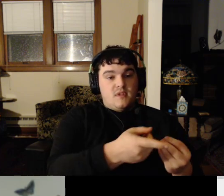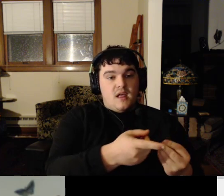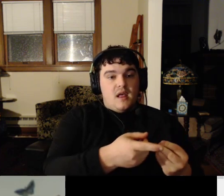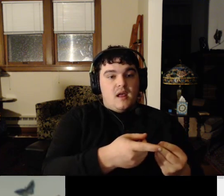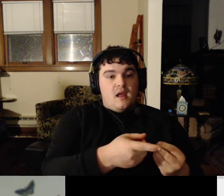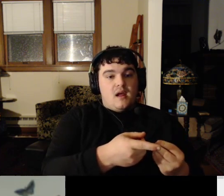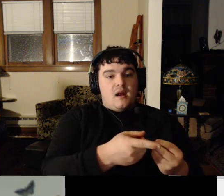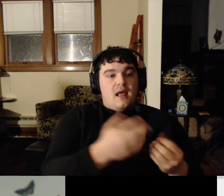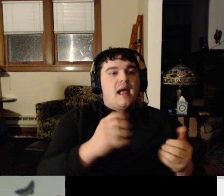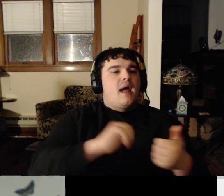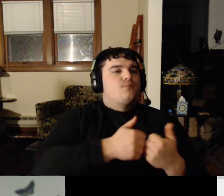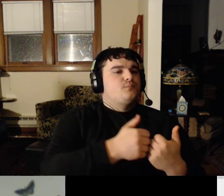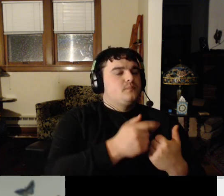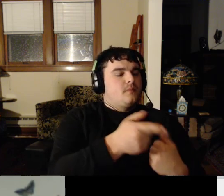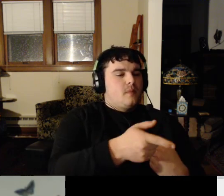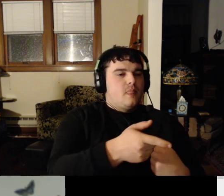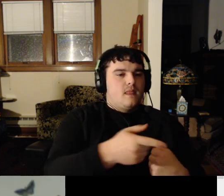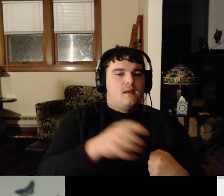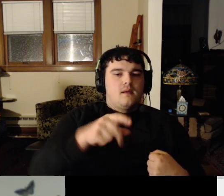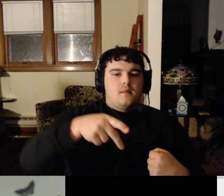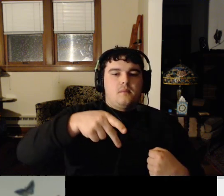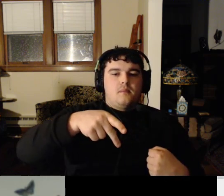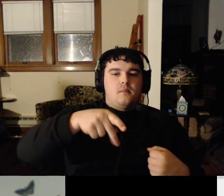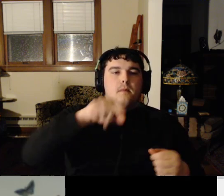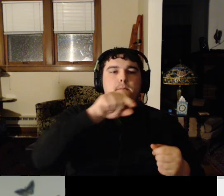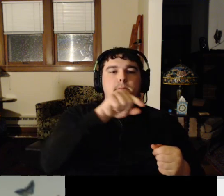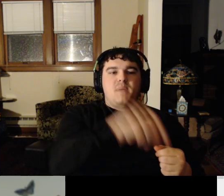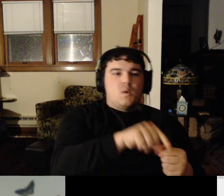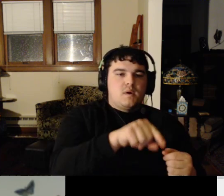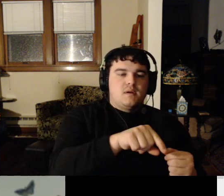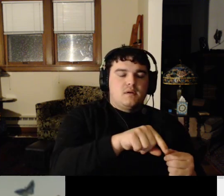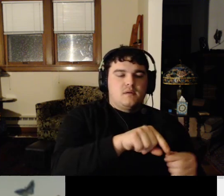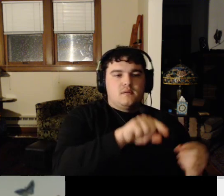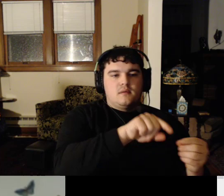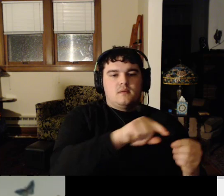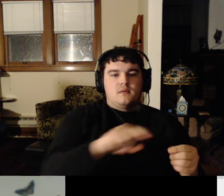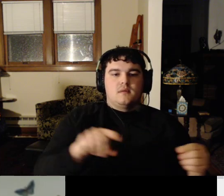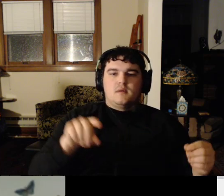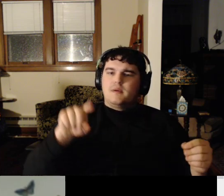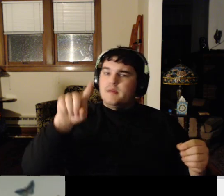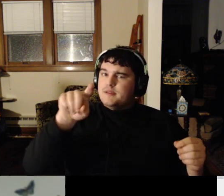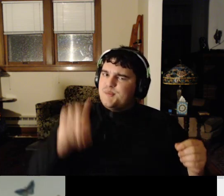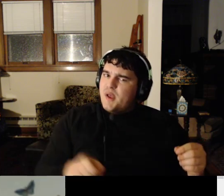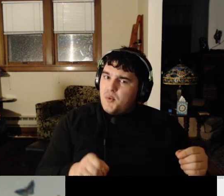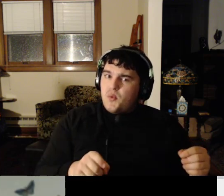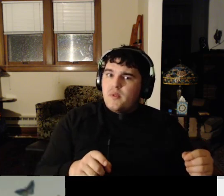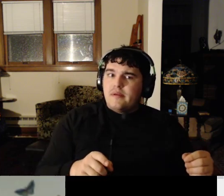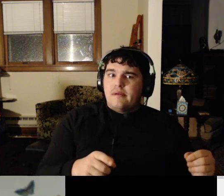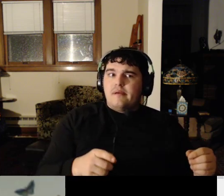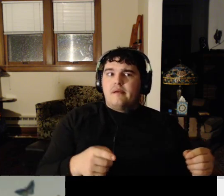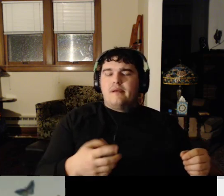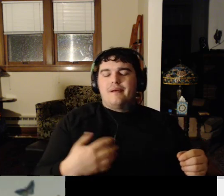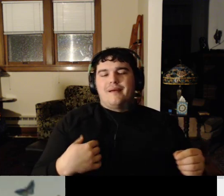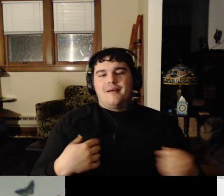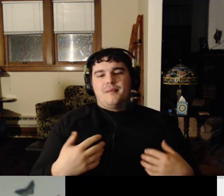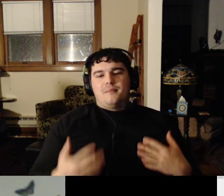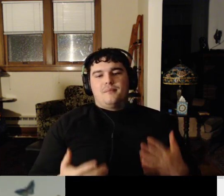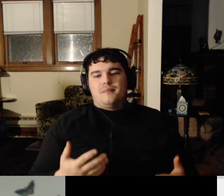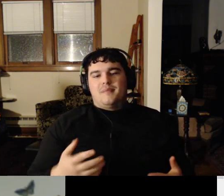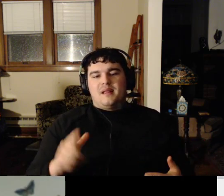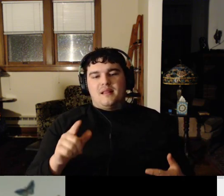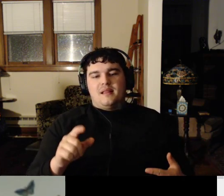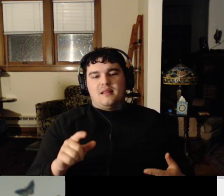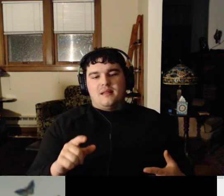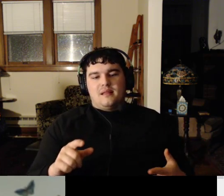Period. Period. Period. Period. A standard. Simple. Well. Have a little letter. Very simple.